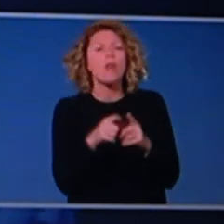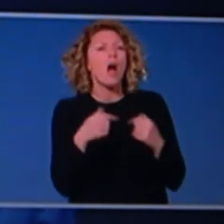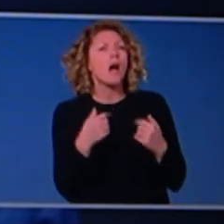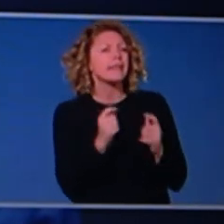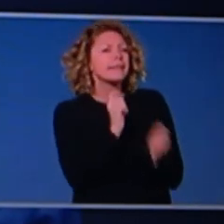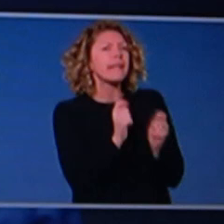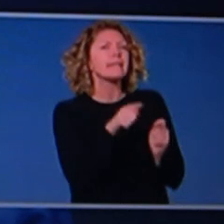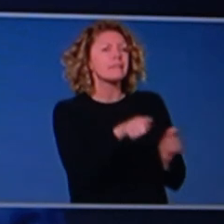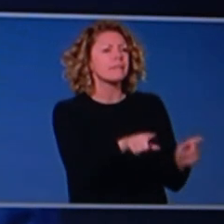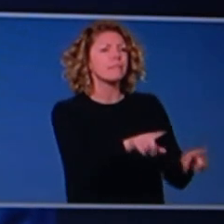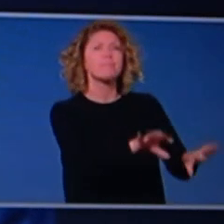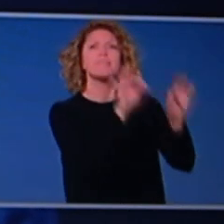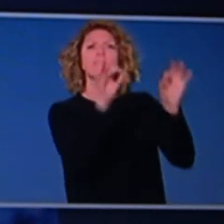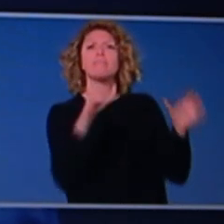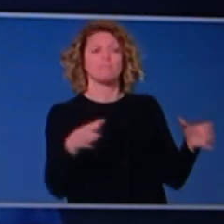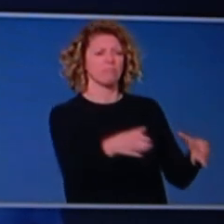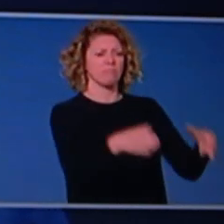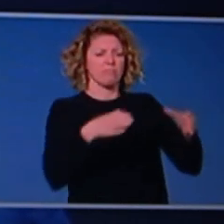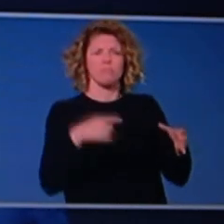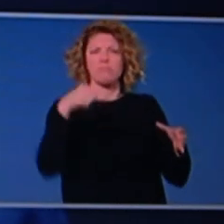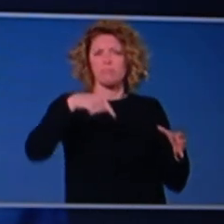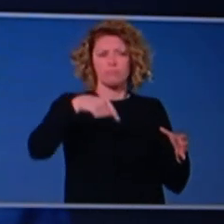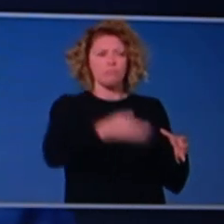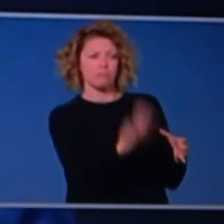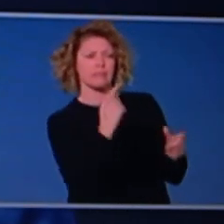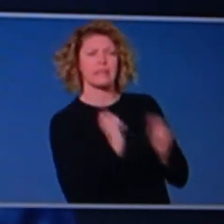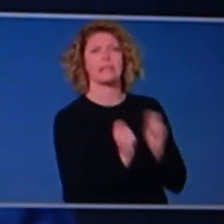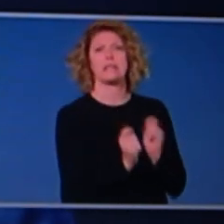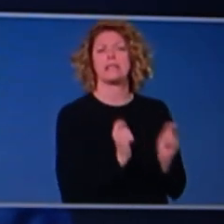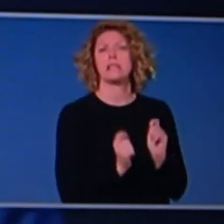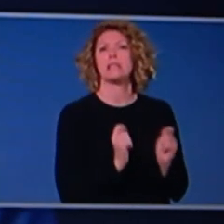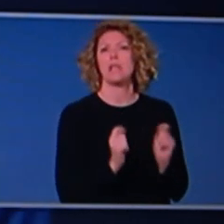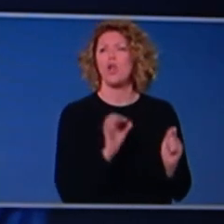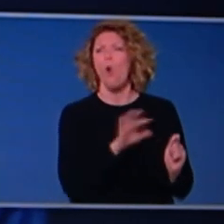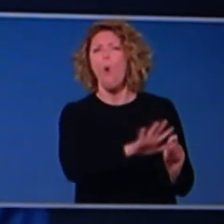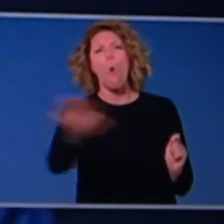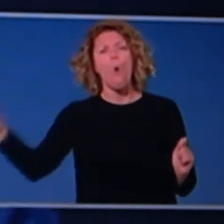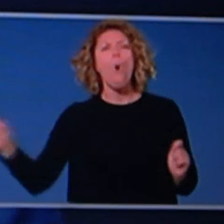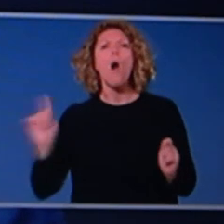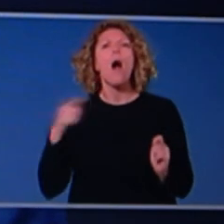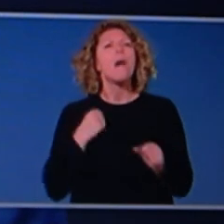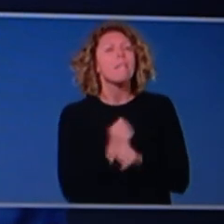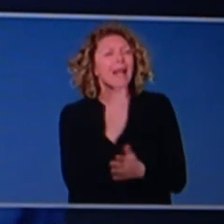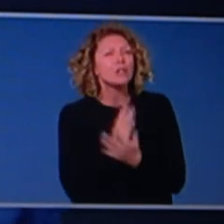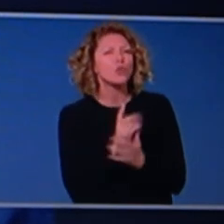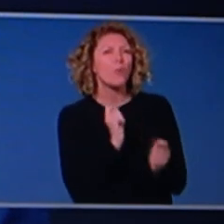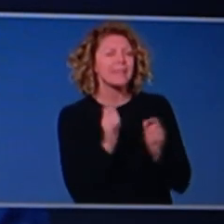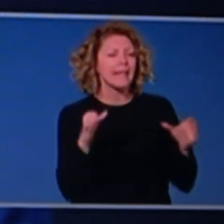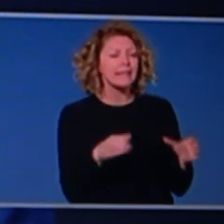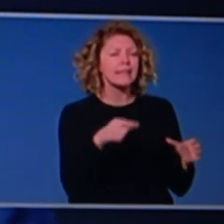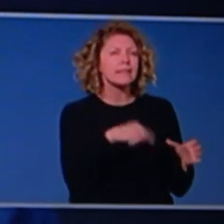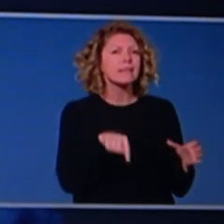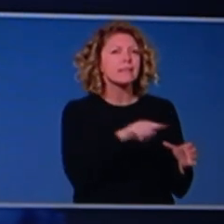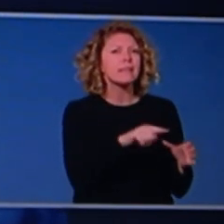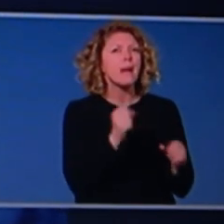sample sections of the community just to make sure that our confidence that we don't have significant asymptomatic